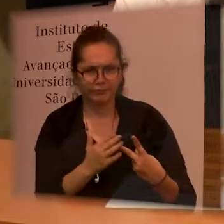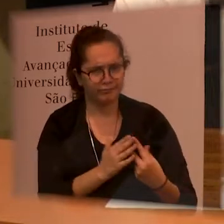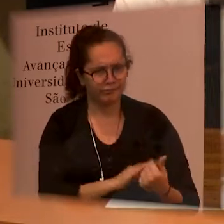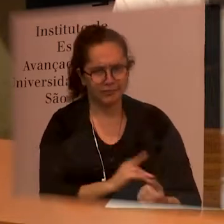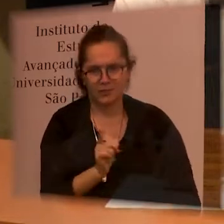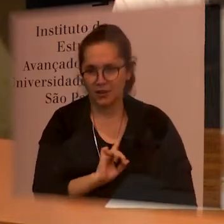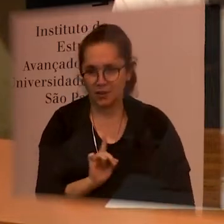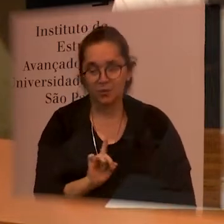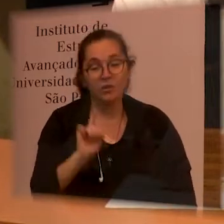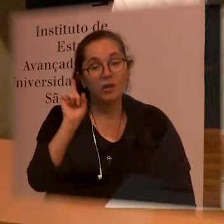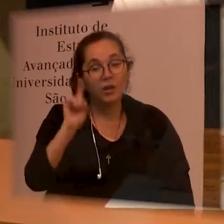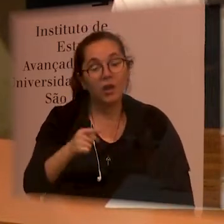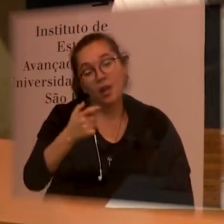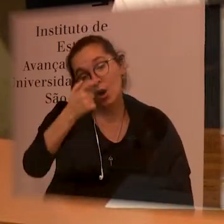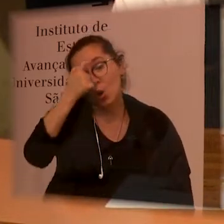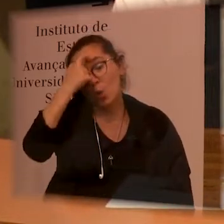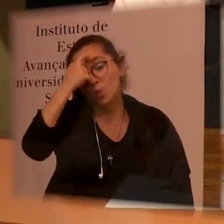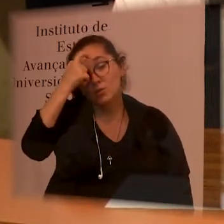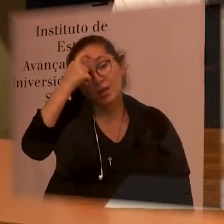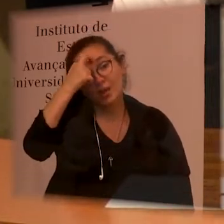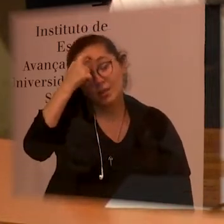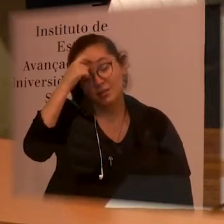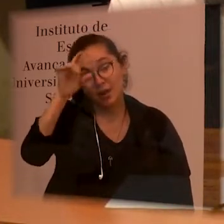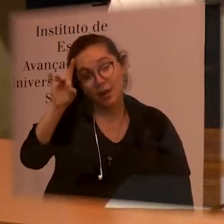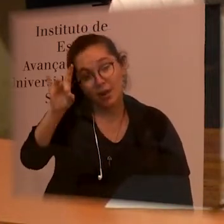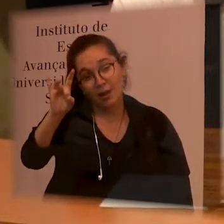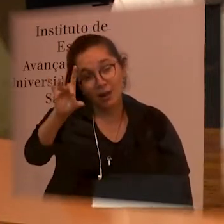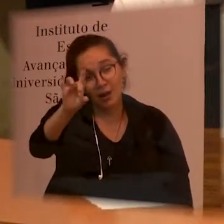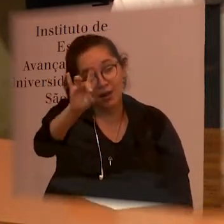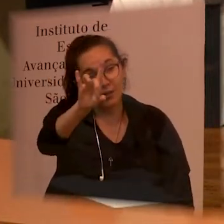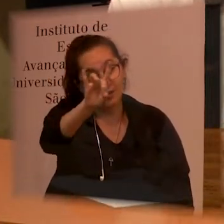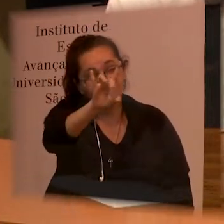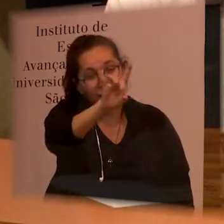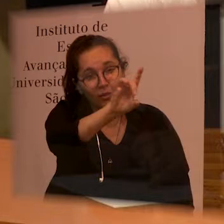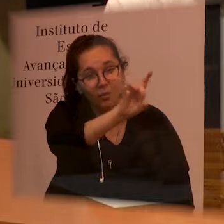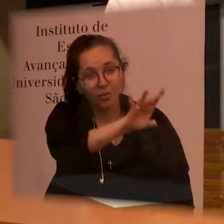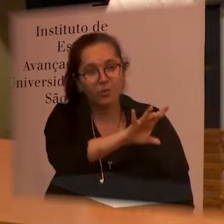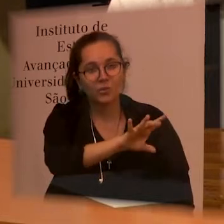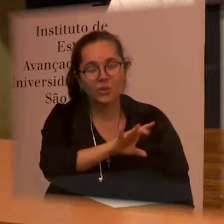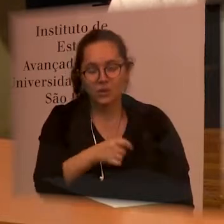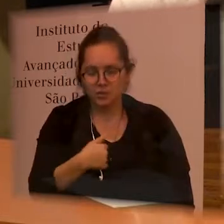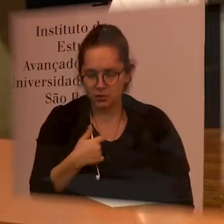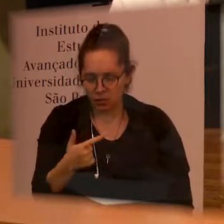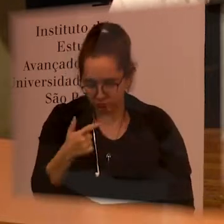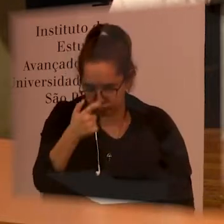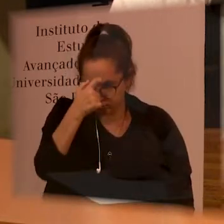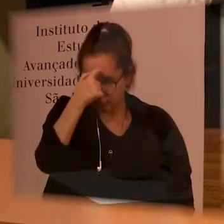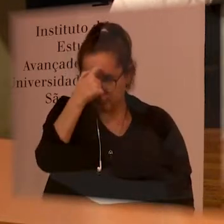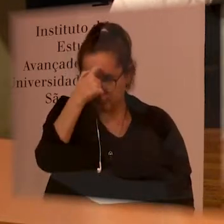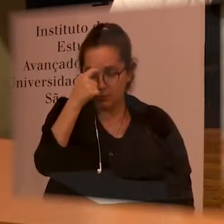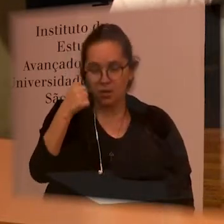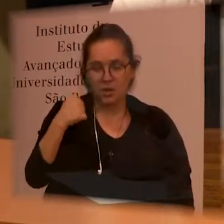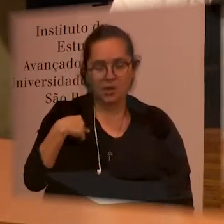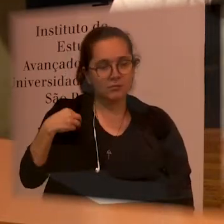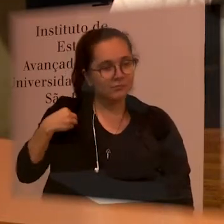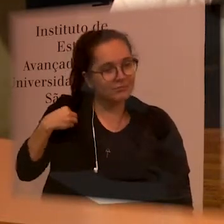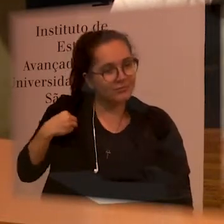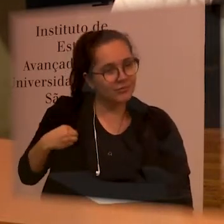can bring it's the conscious or awareness of each one of us about building ways